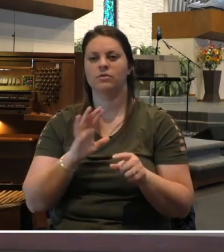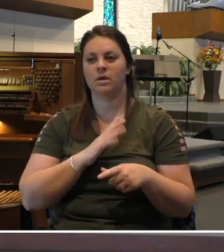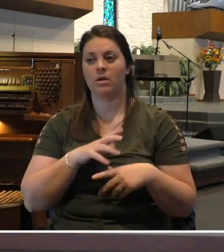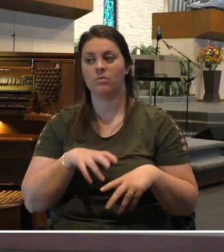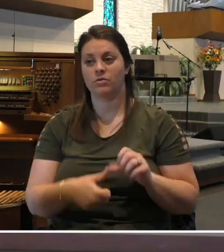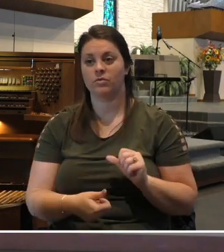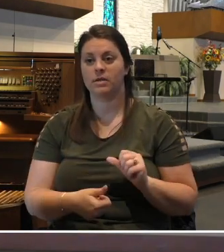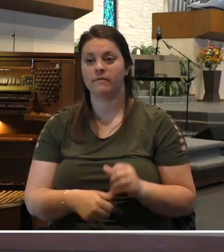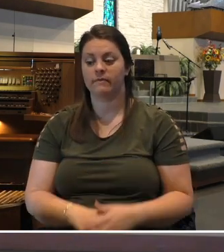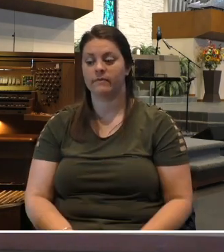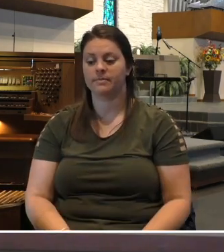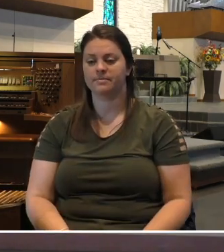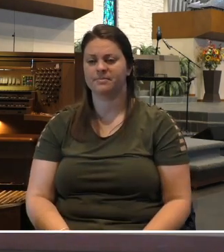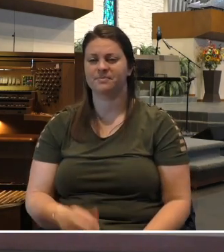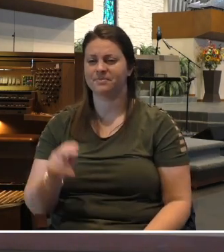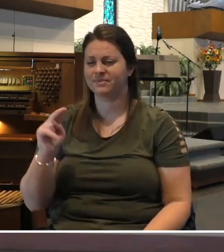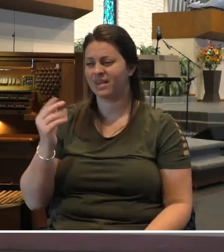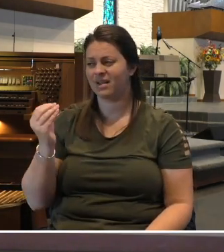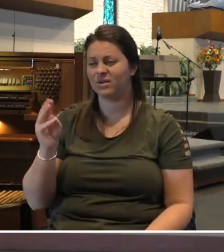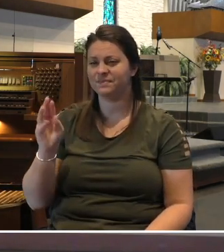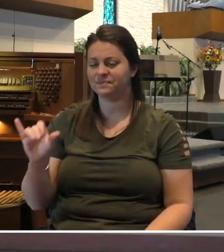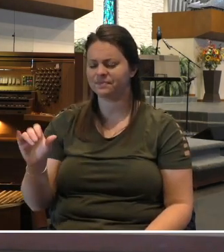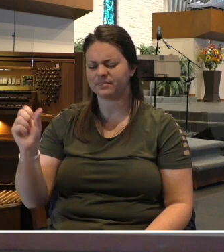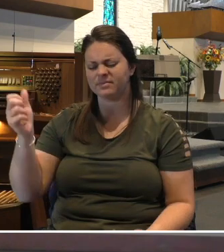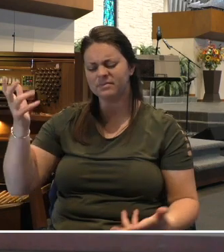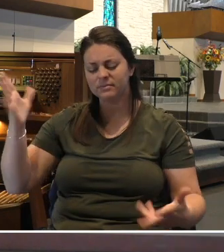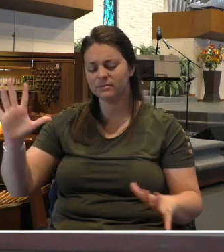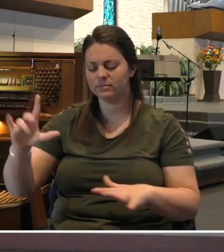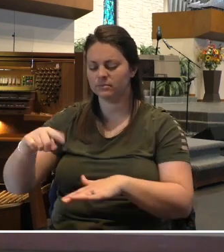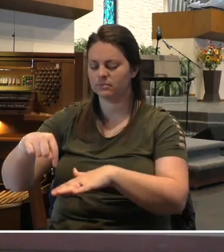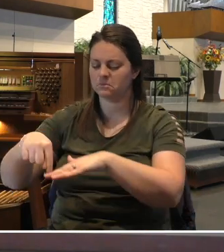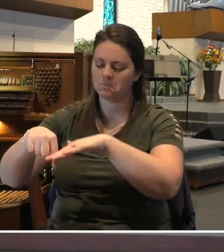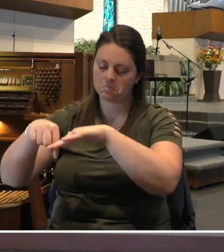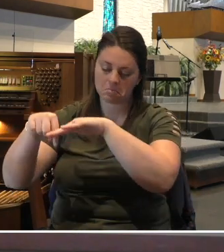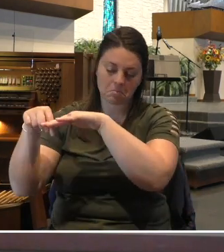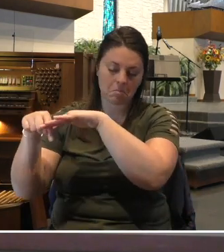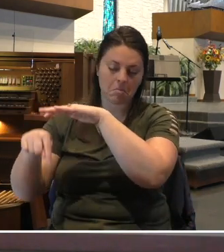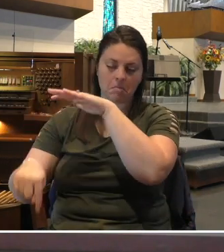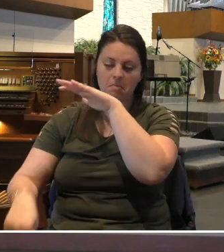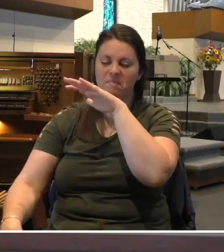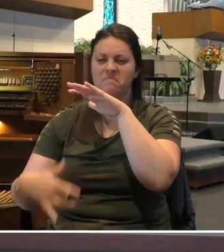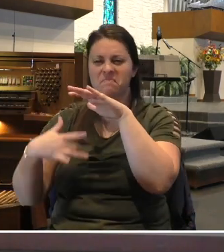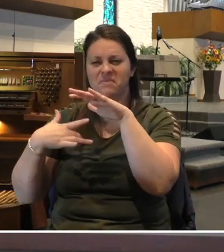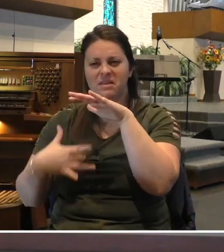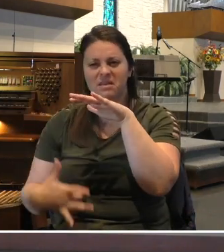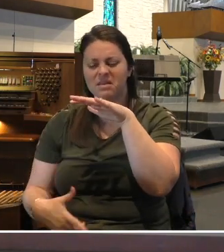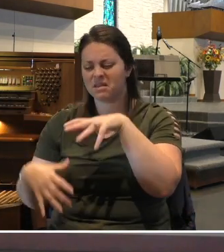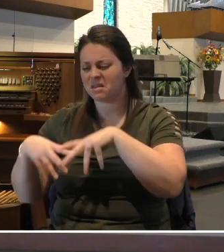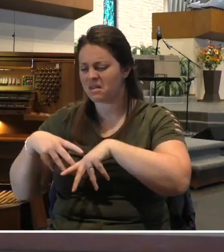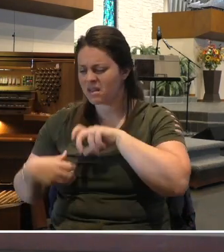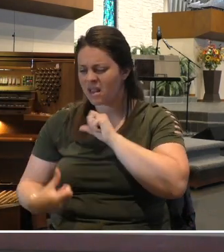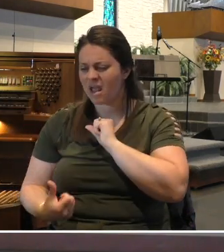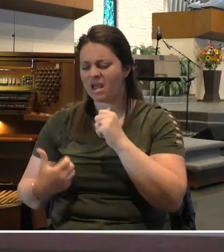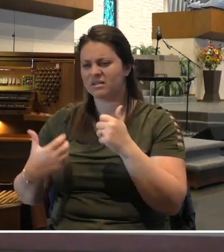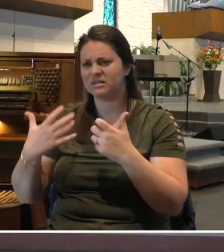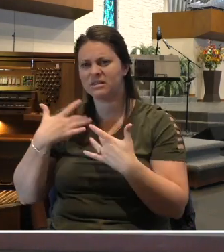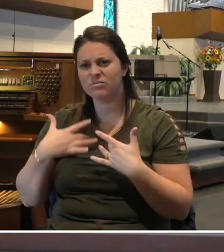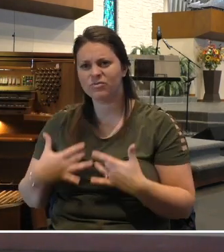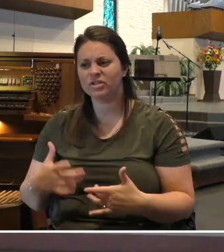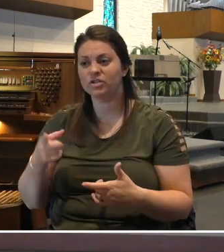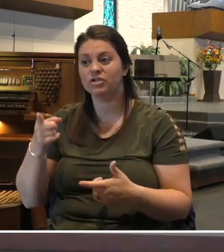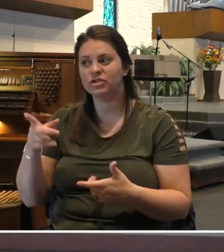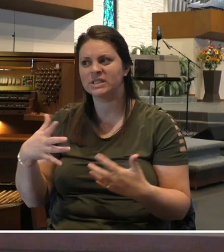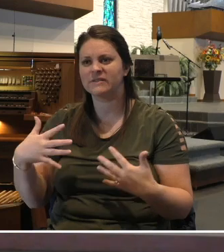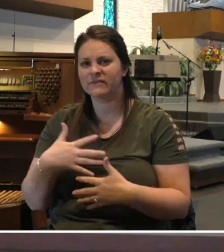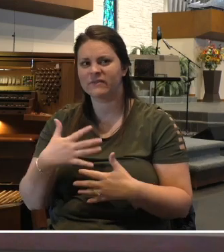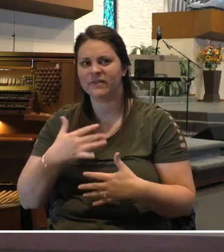Naomi is so deep in the pit of grief and sadness and depression, she fears she's going to pull people in with her.